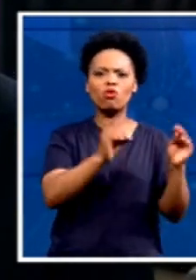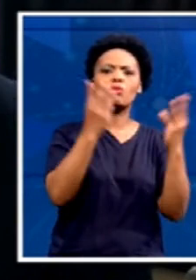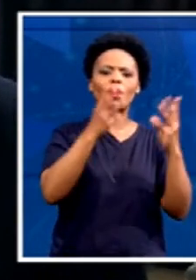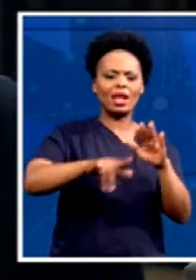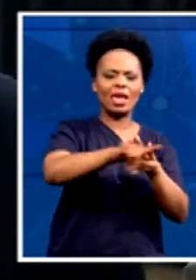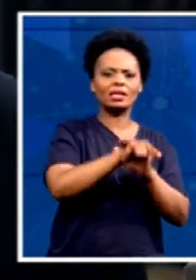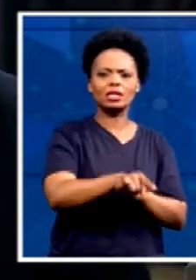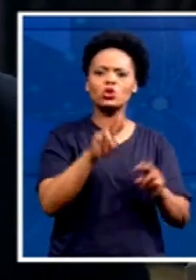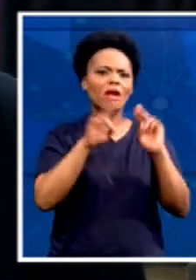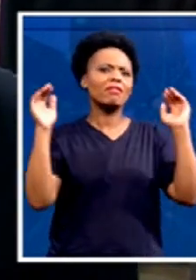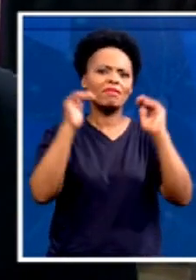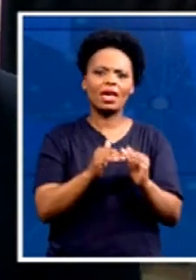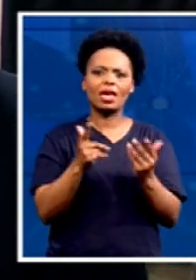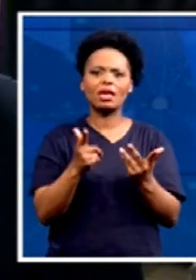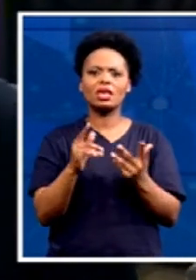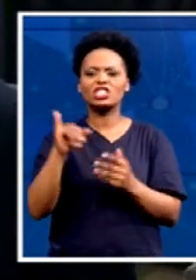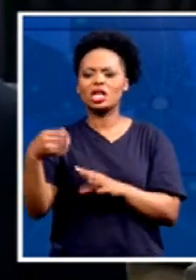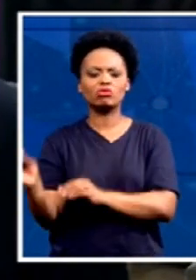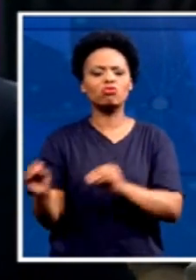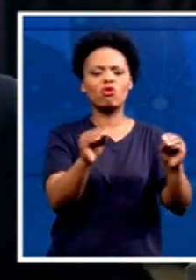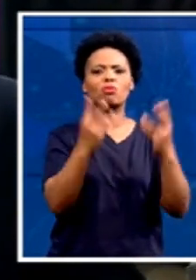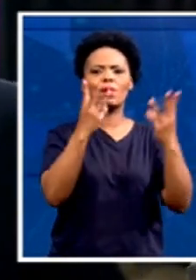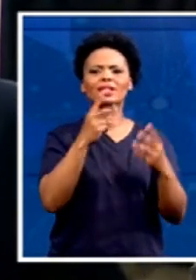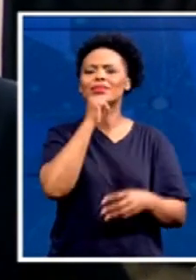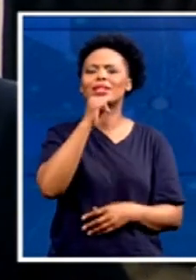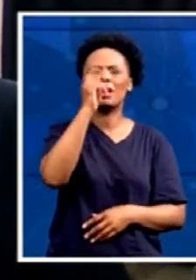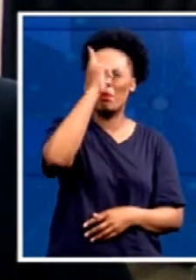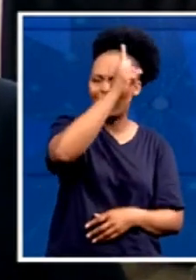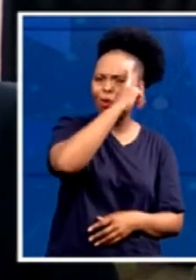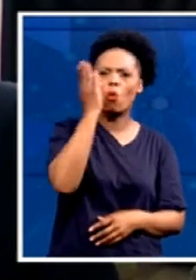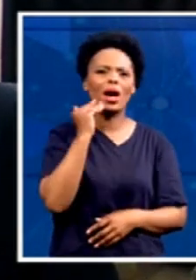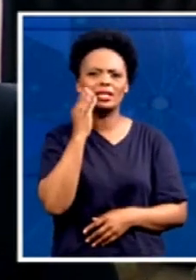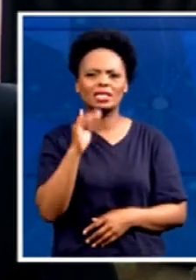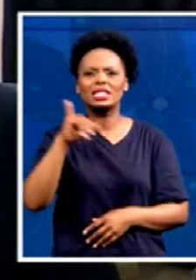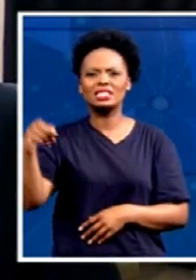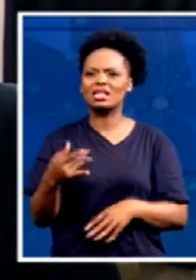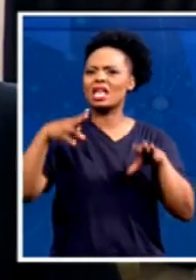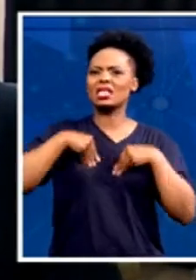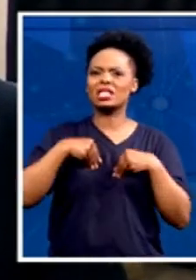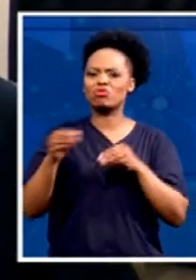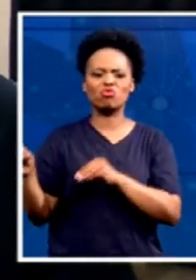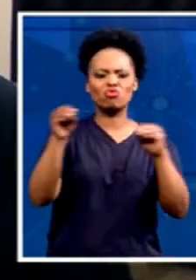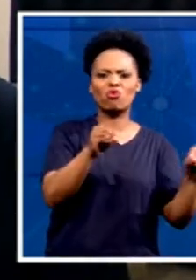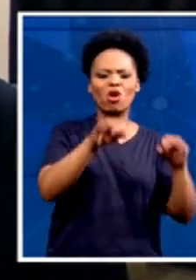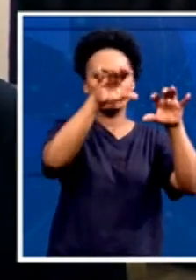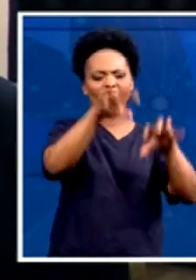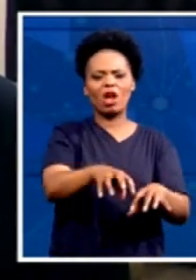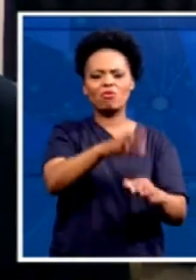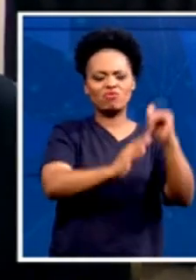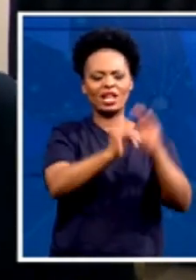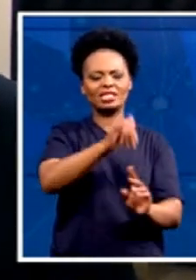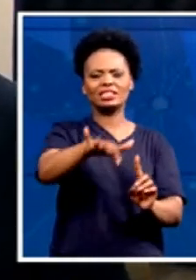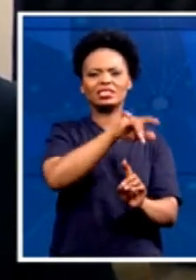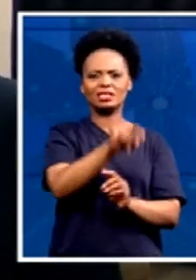doesn't matter whether they're black, white or whatever, to just allow them to come together, have a squatter camp, but there's no